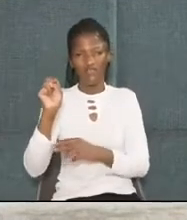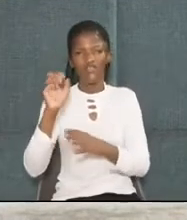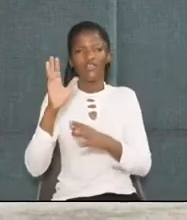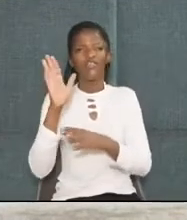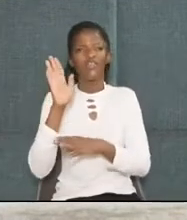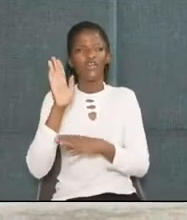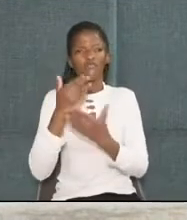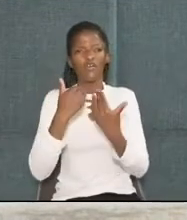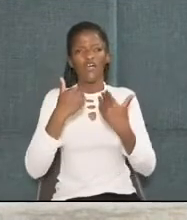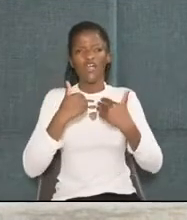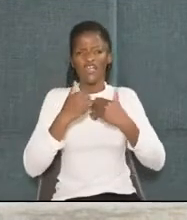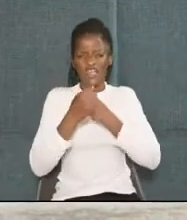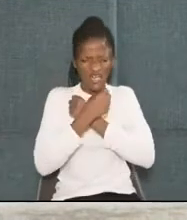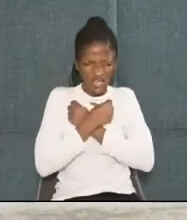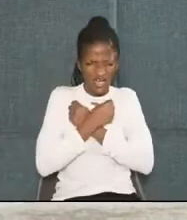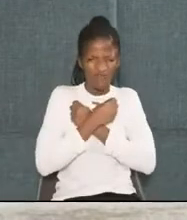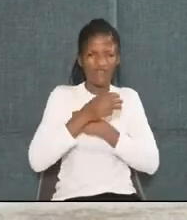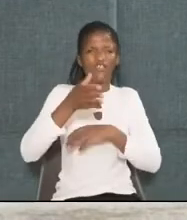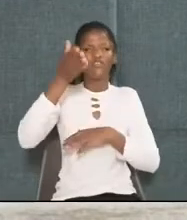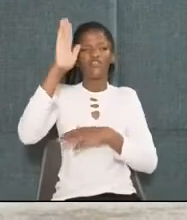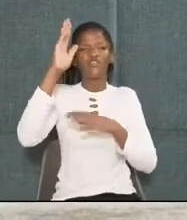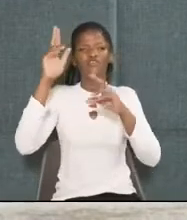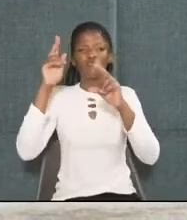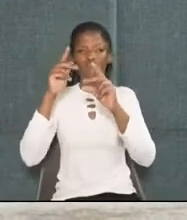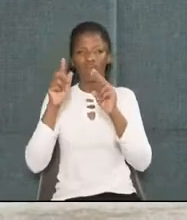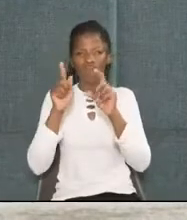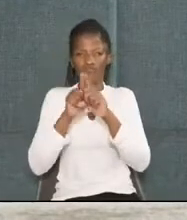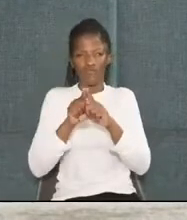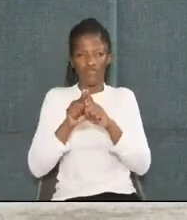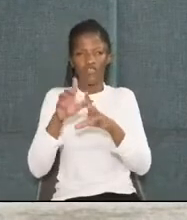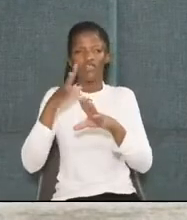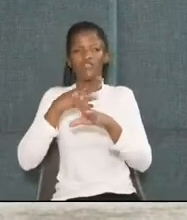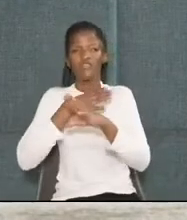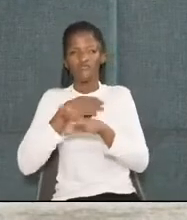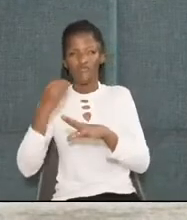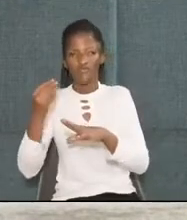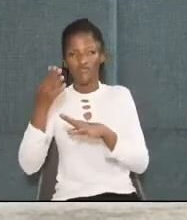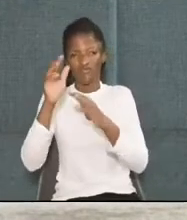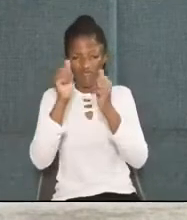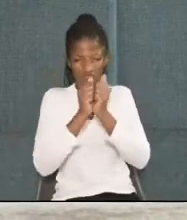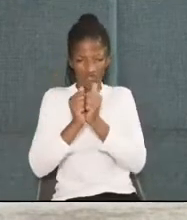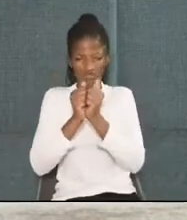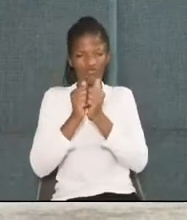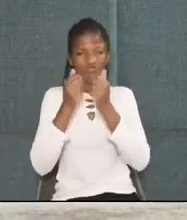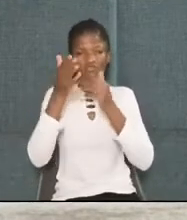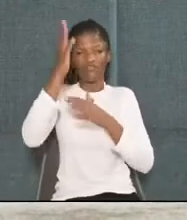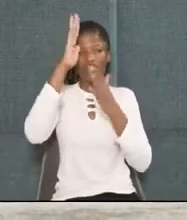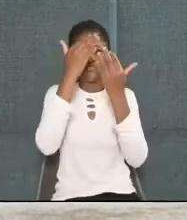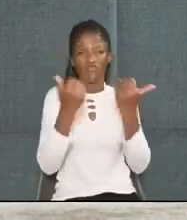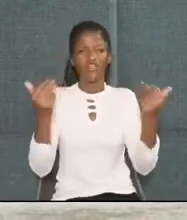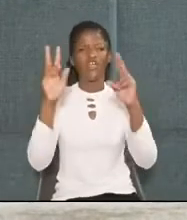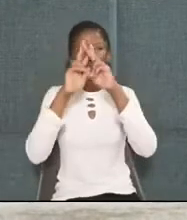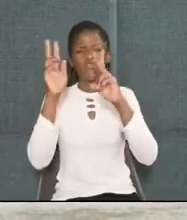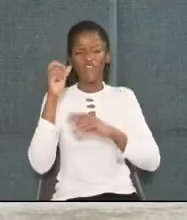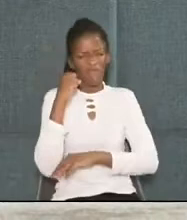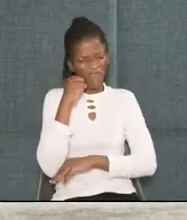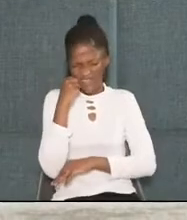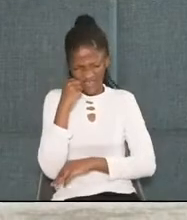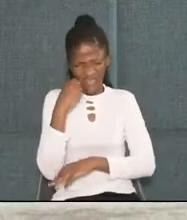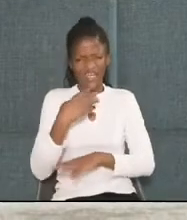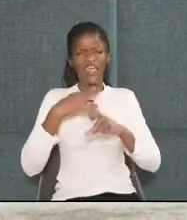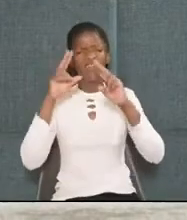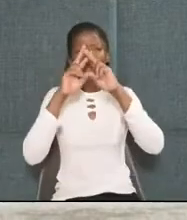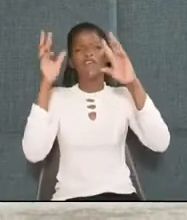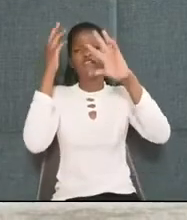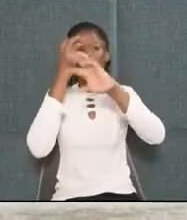helped God's children a lot, until they too faced persecution together with God's children. It was sad and very